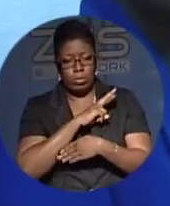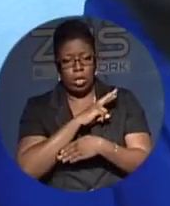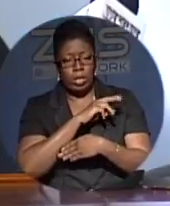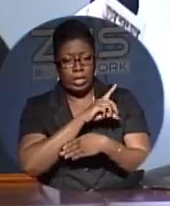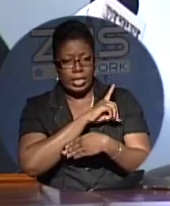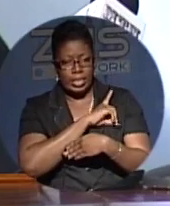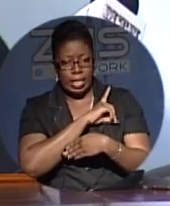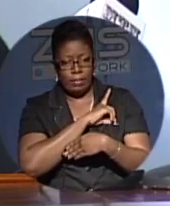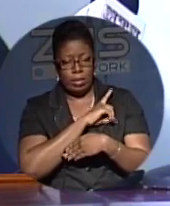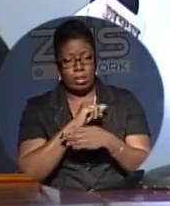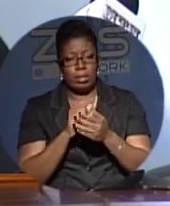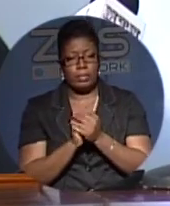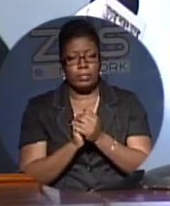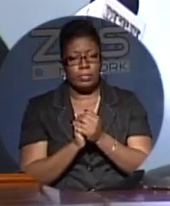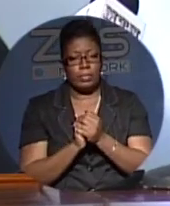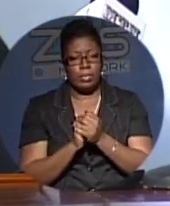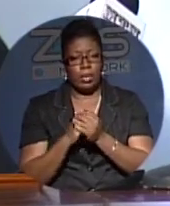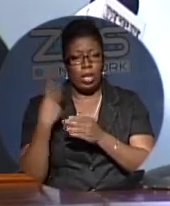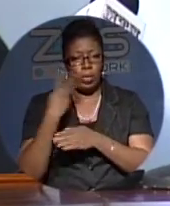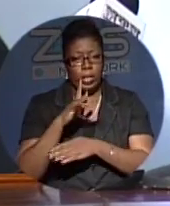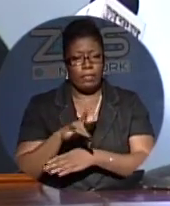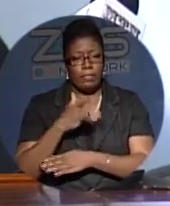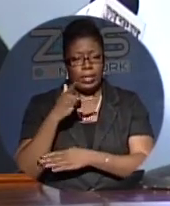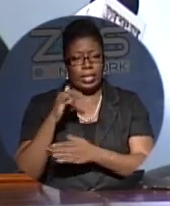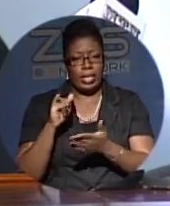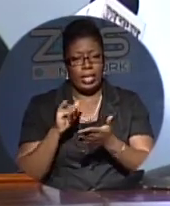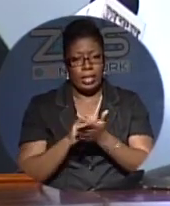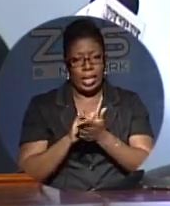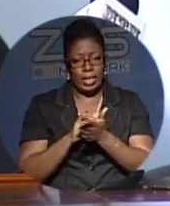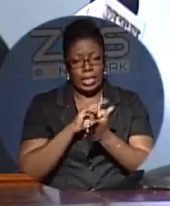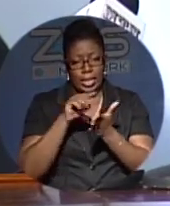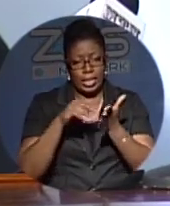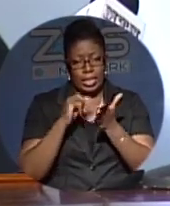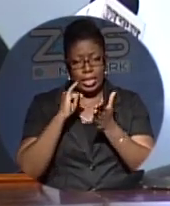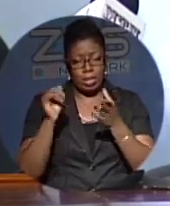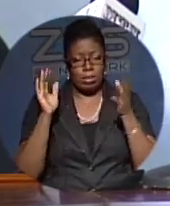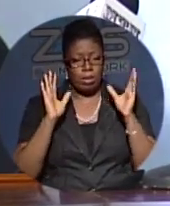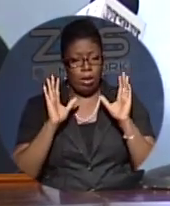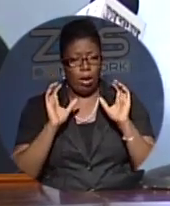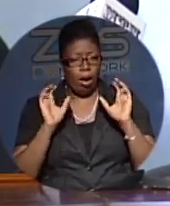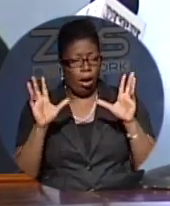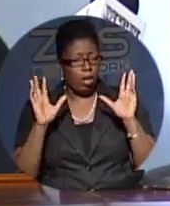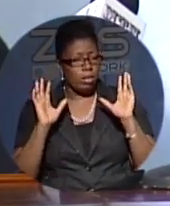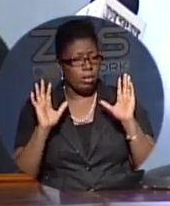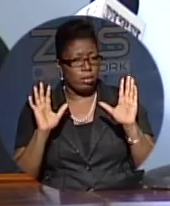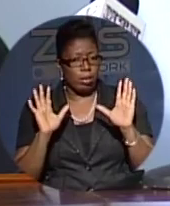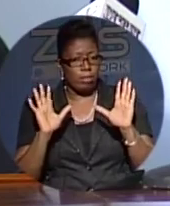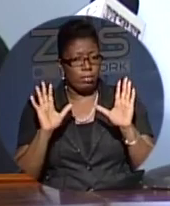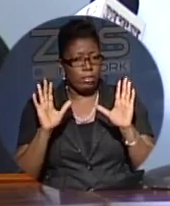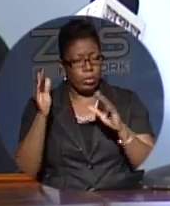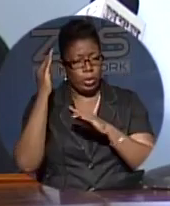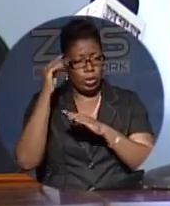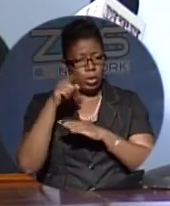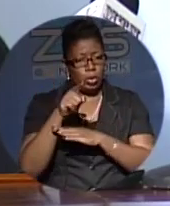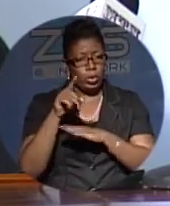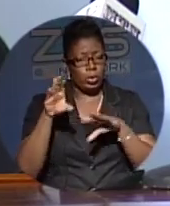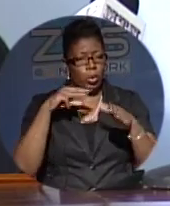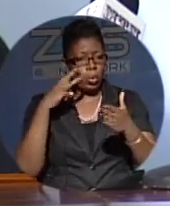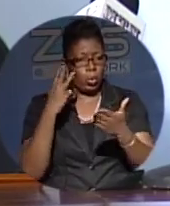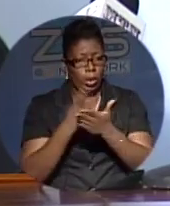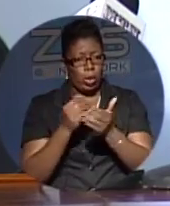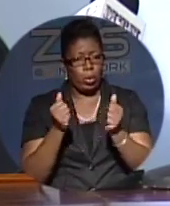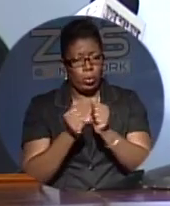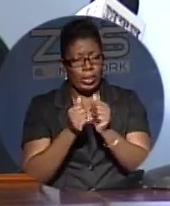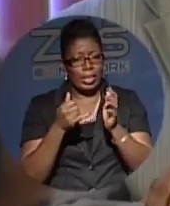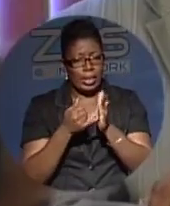feel that this is awesome, and we know you will do well with it, and we